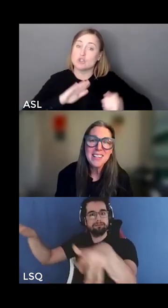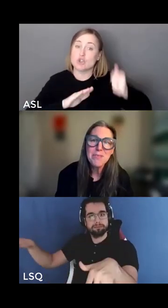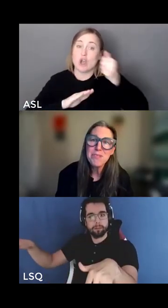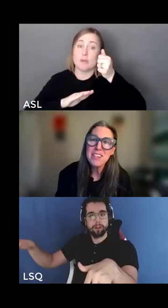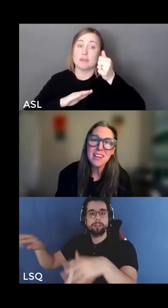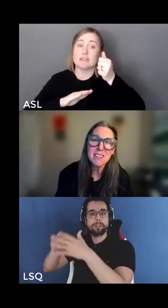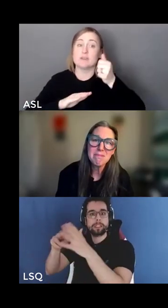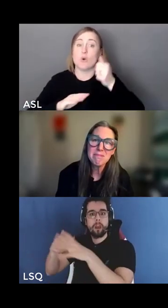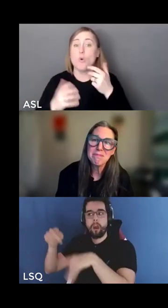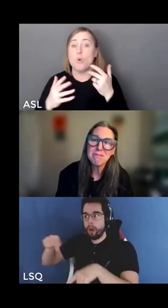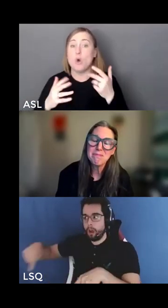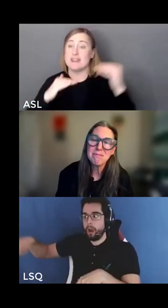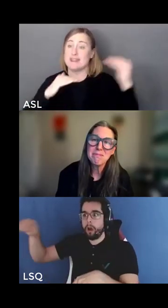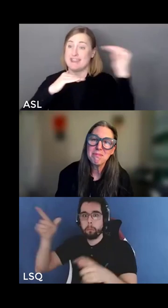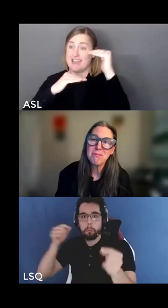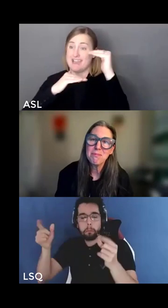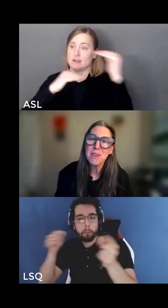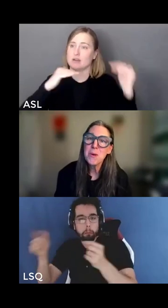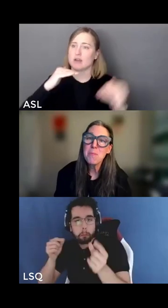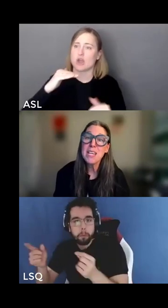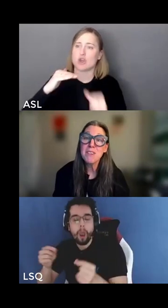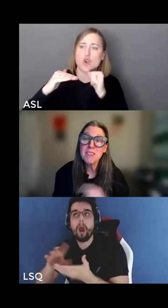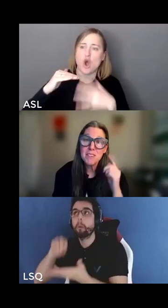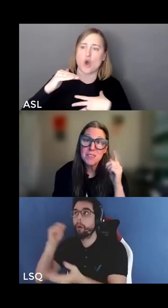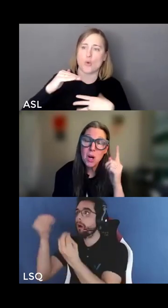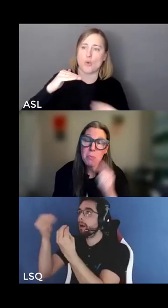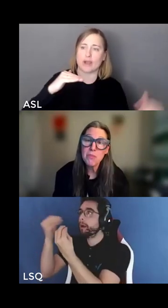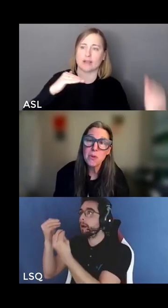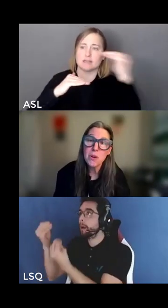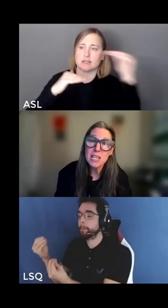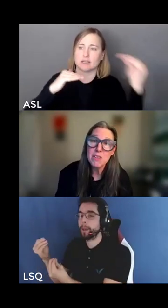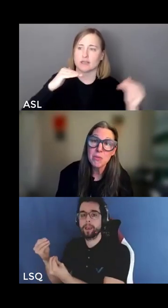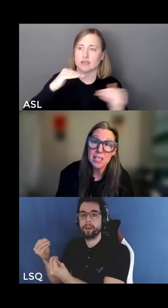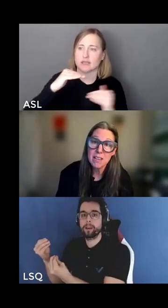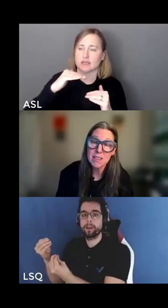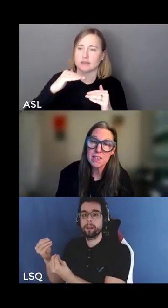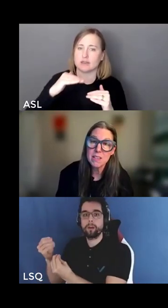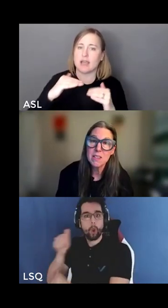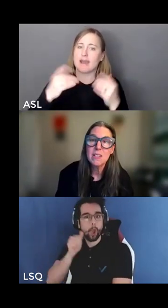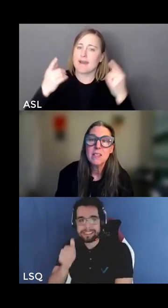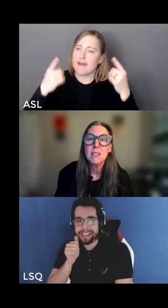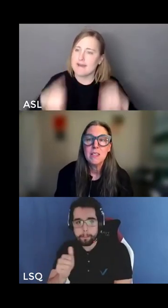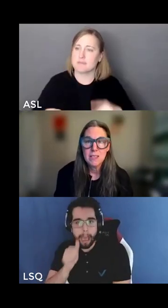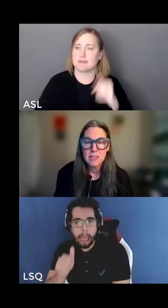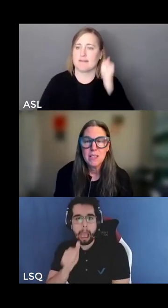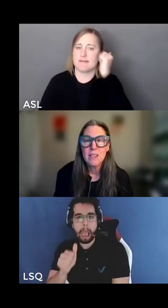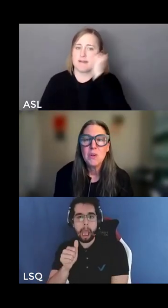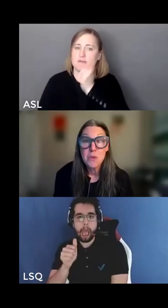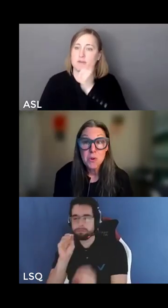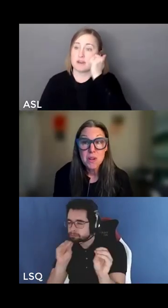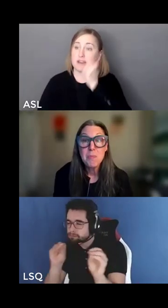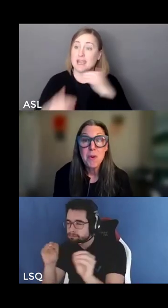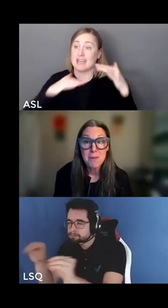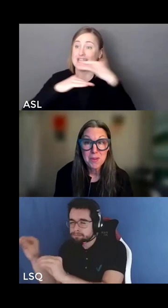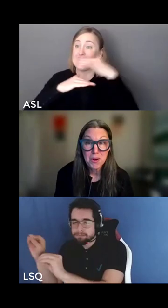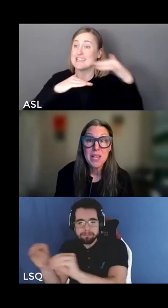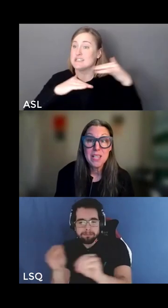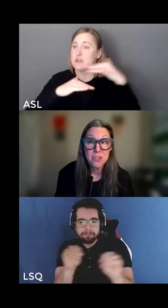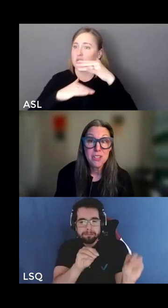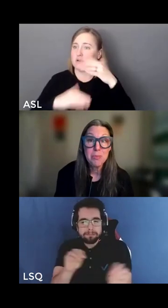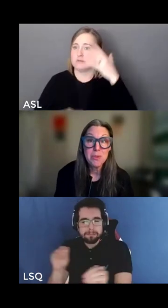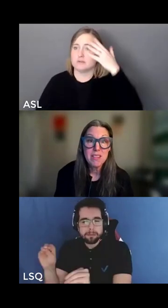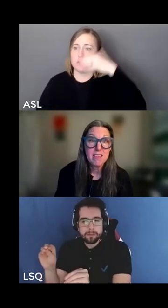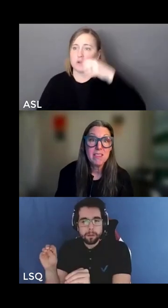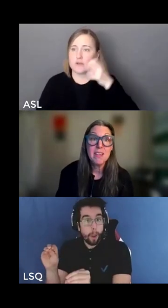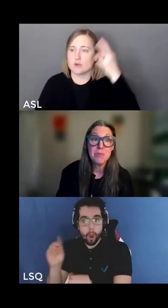reenacted every day without many us on the top of the coin even realize it well folks on the bottom of the